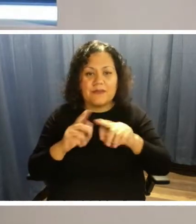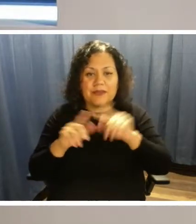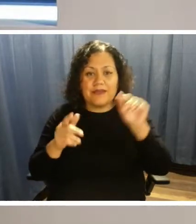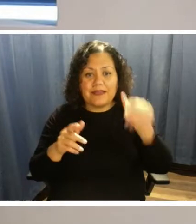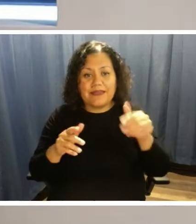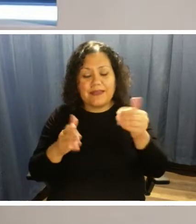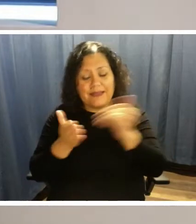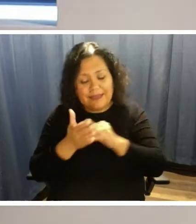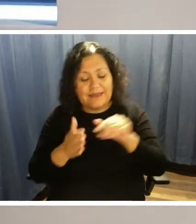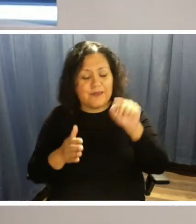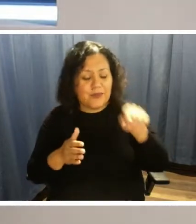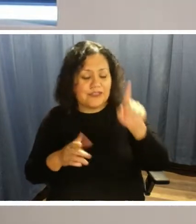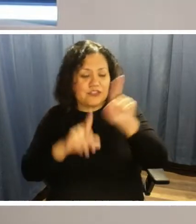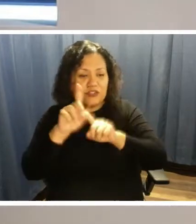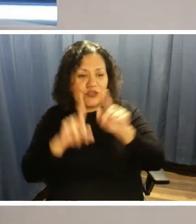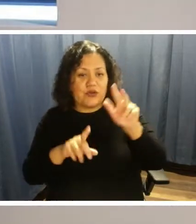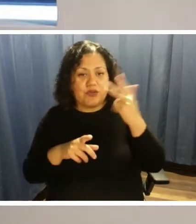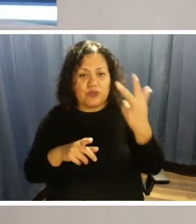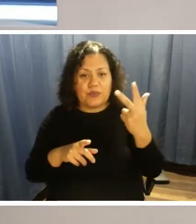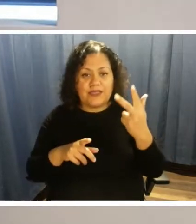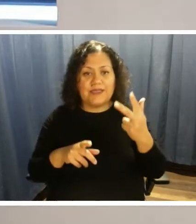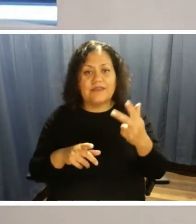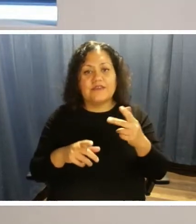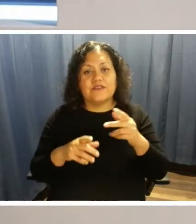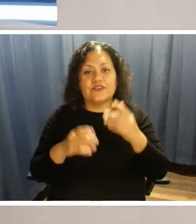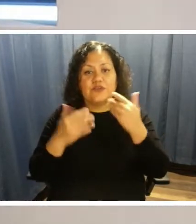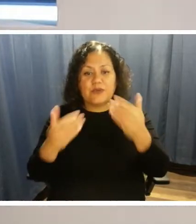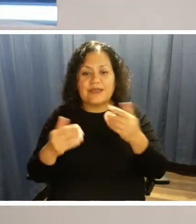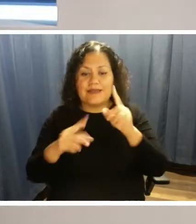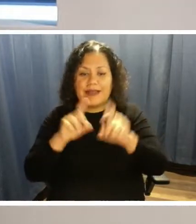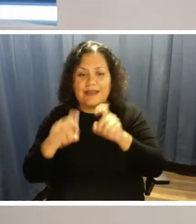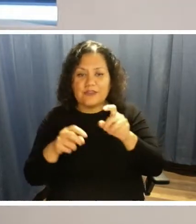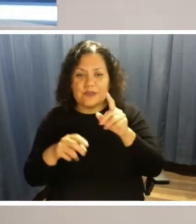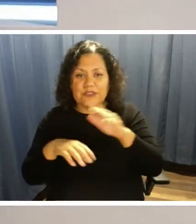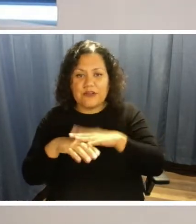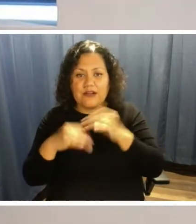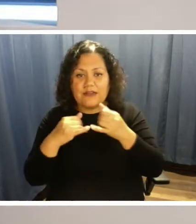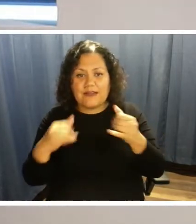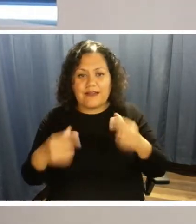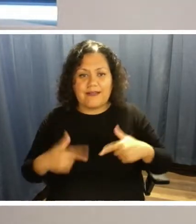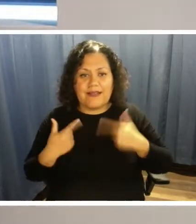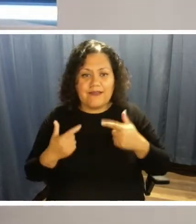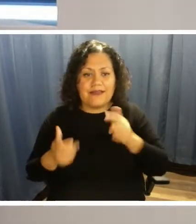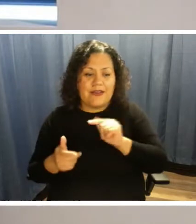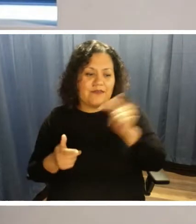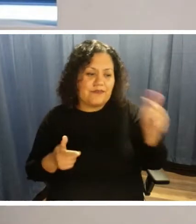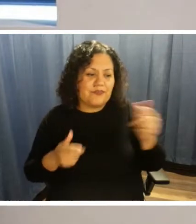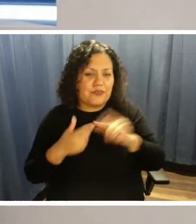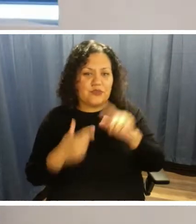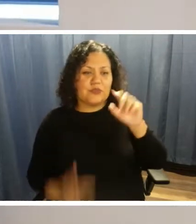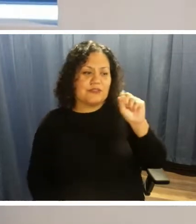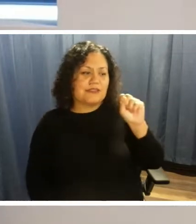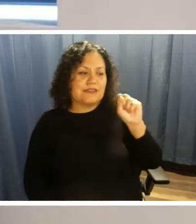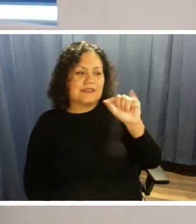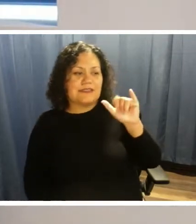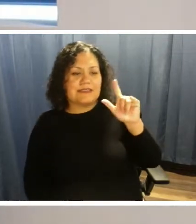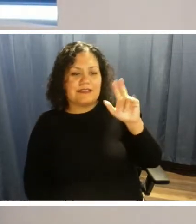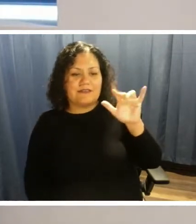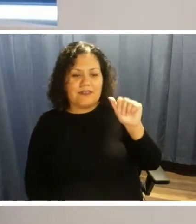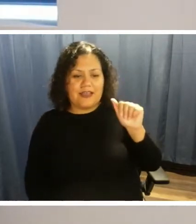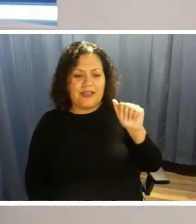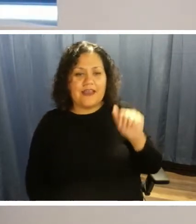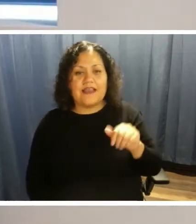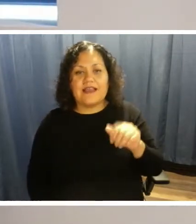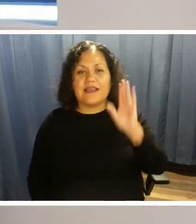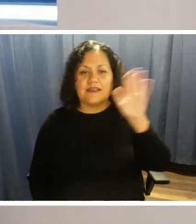to enter the queue to ask your questions live on call. So, we'll turn things over to Sylvia, and she'll be starting off by giving